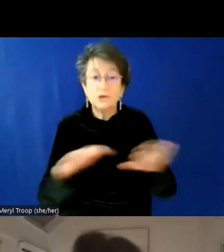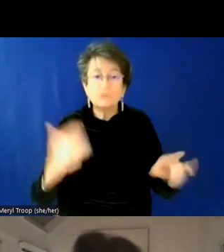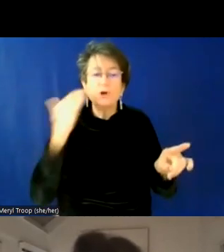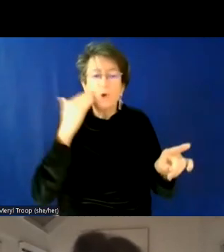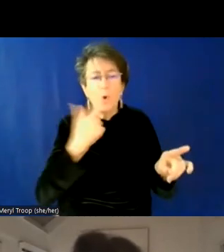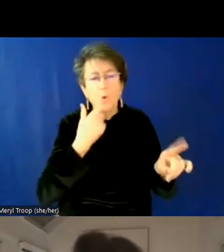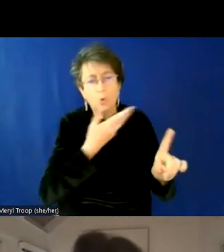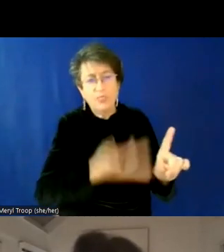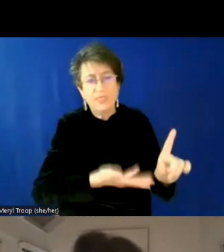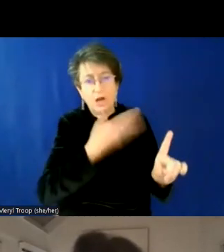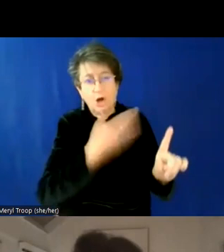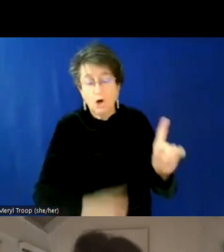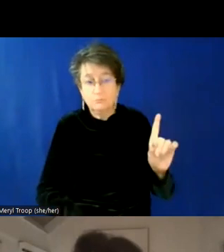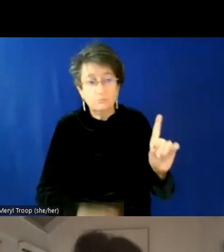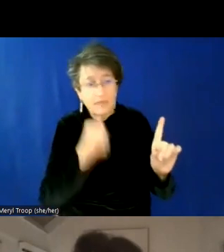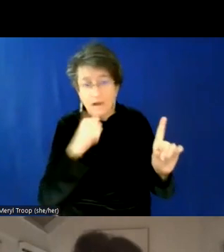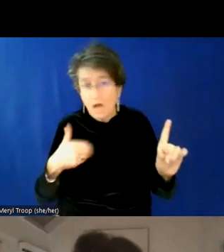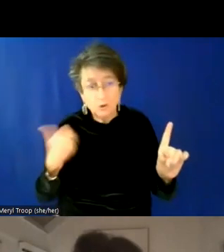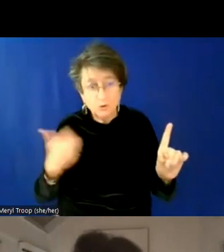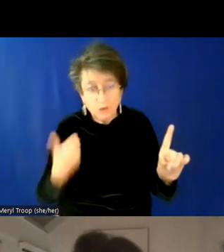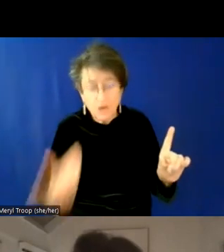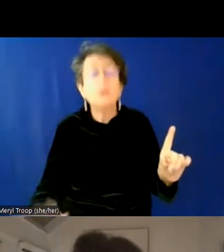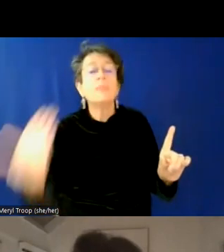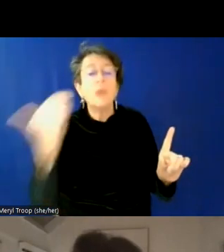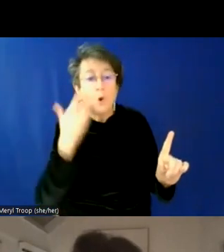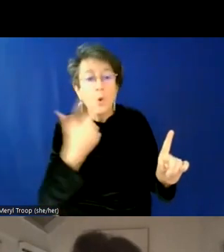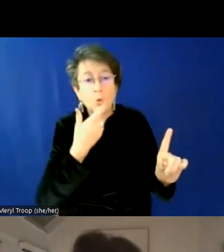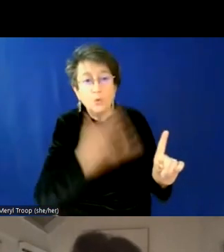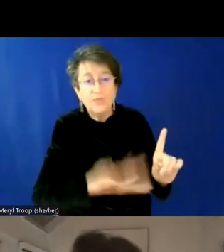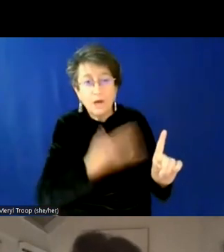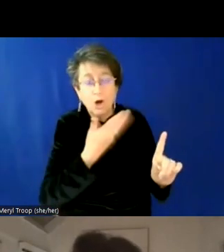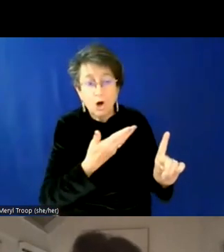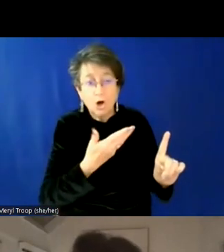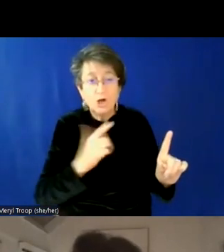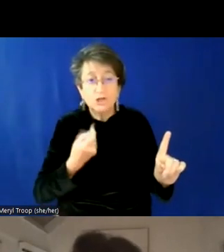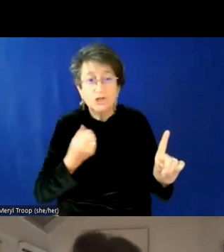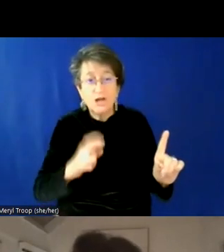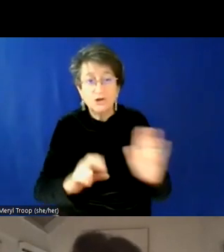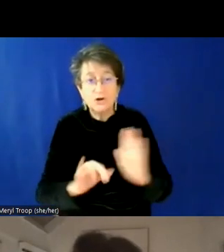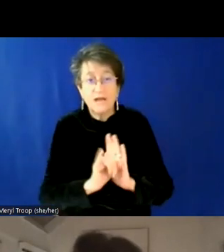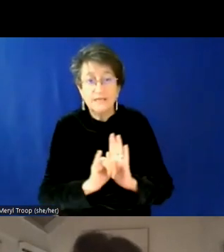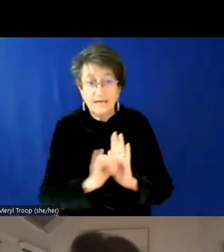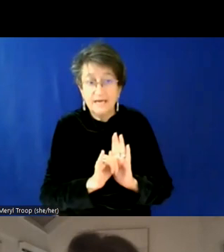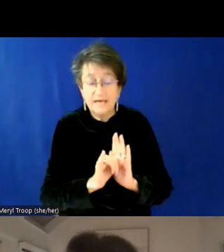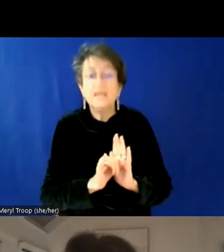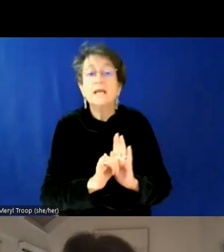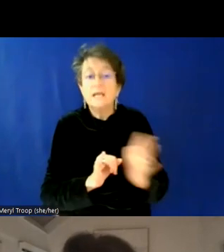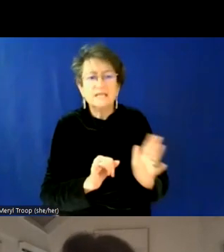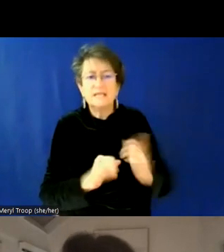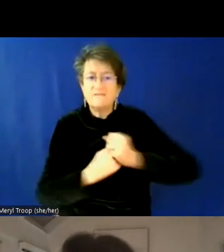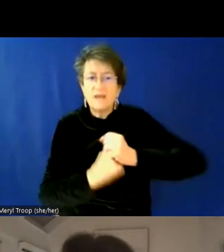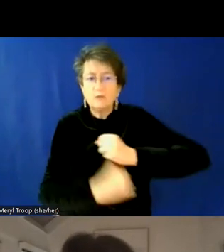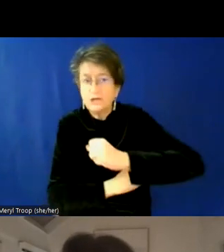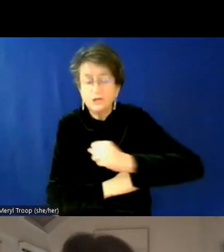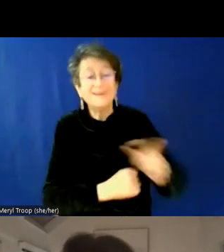Um, they are not too young to know who they are. Gender identity is formed at a very young age. We trust cis kids to know who they are. We can trust trans